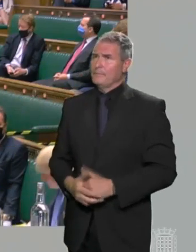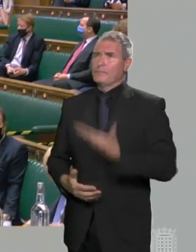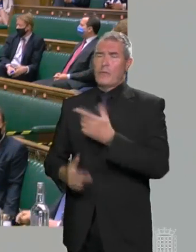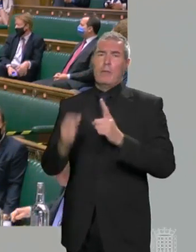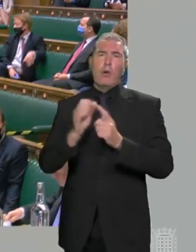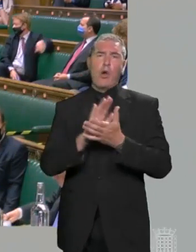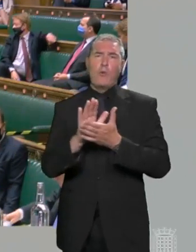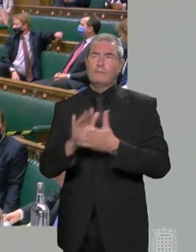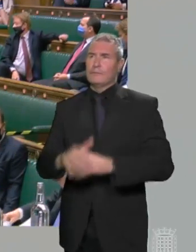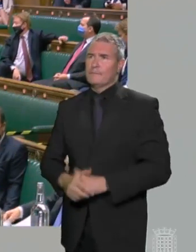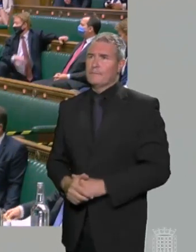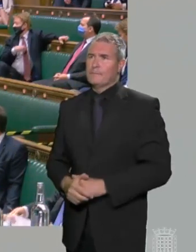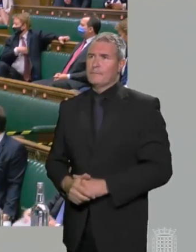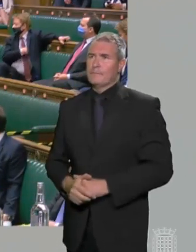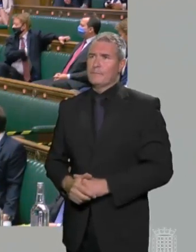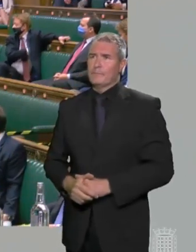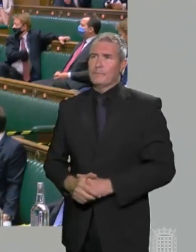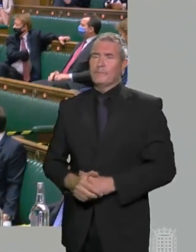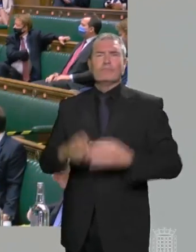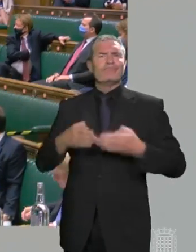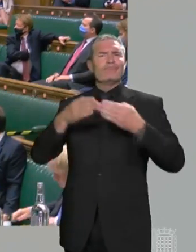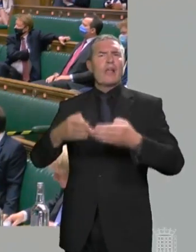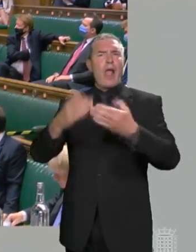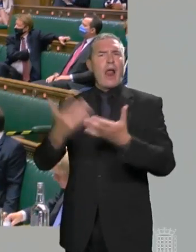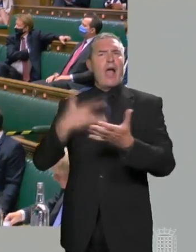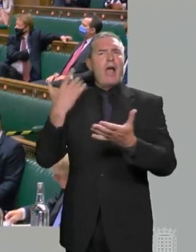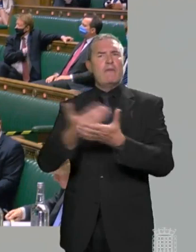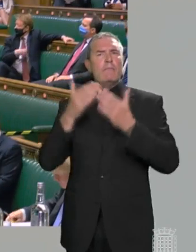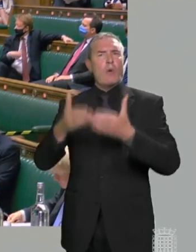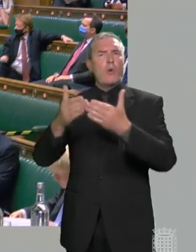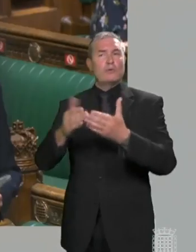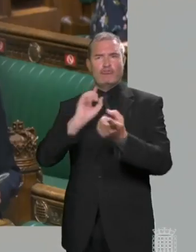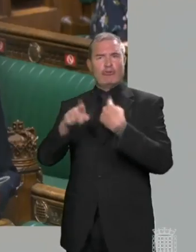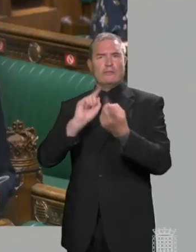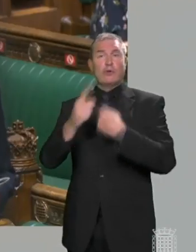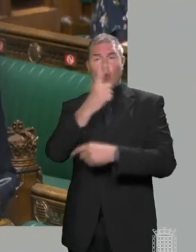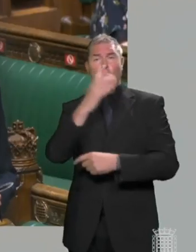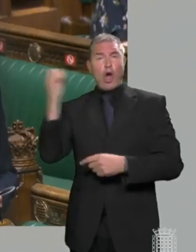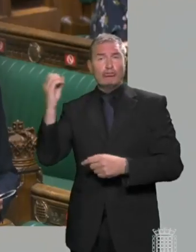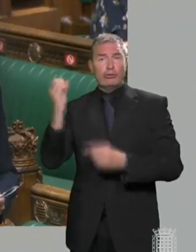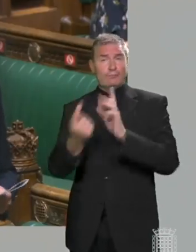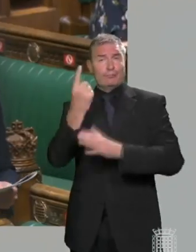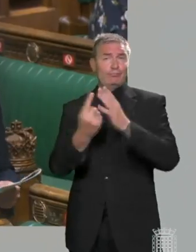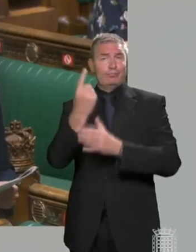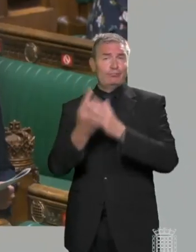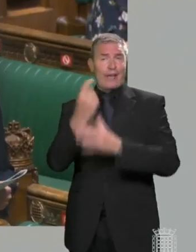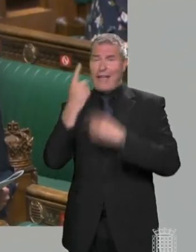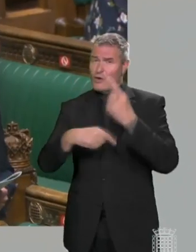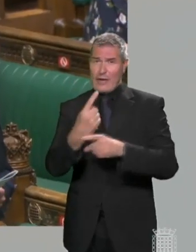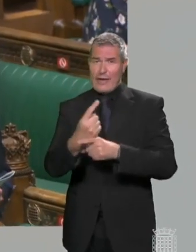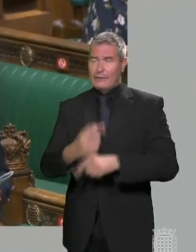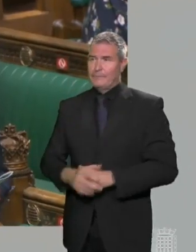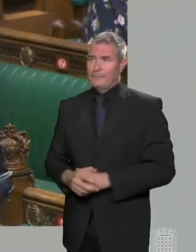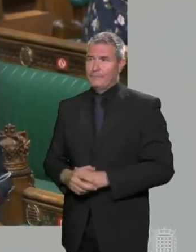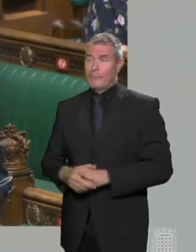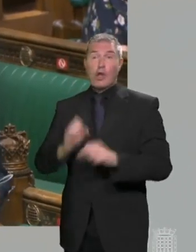you, Mr Speaker. Independent lifeboat stations like the Hamble lifeboat in my constituency respond to over 100 incidents a year in the Solent. The pandemic has